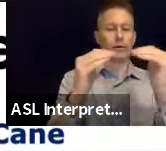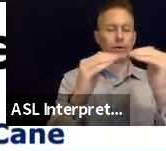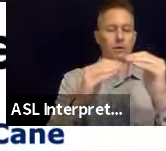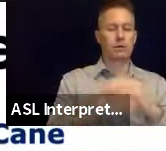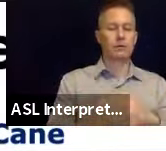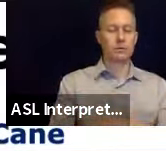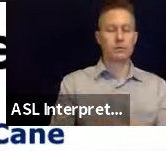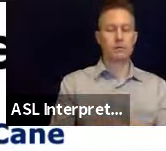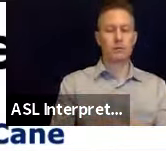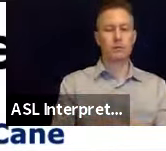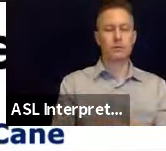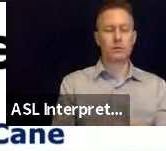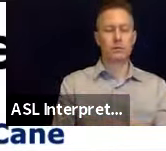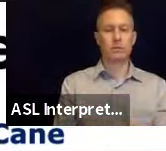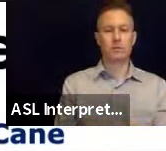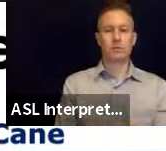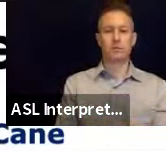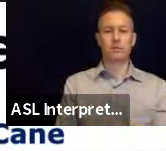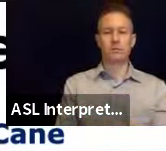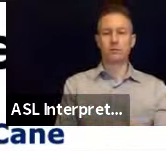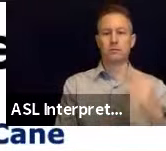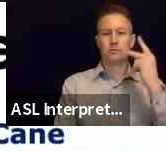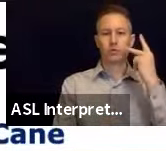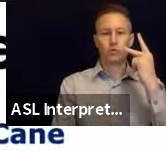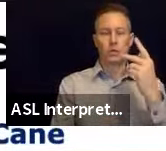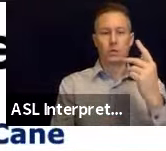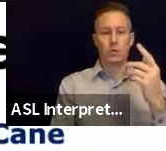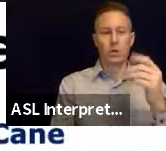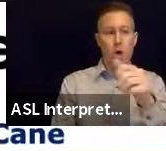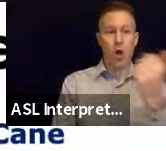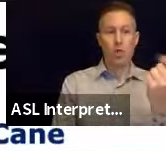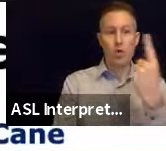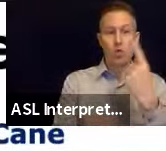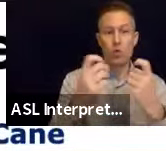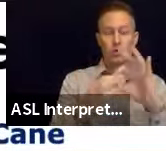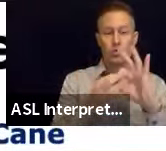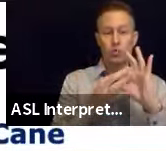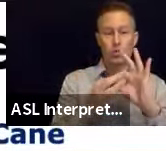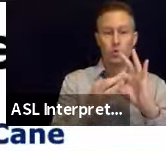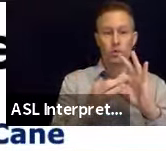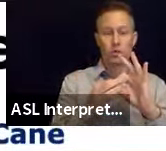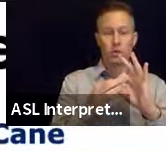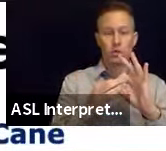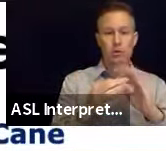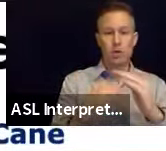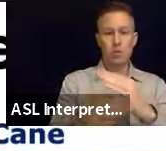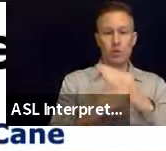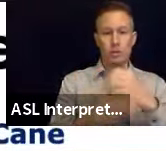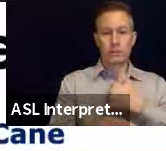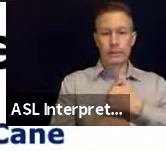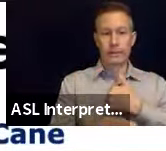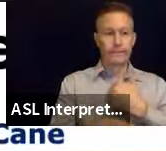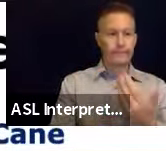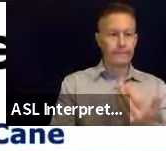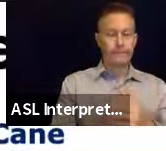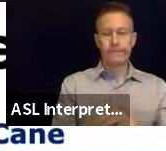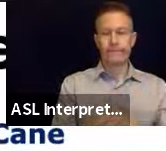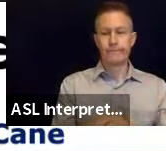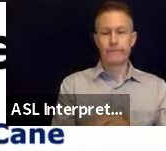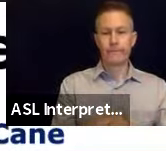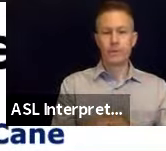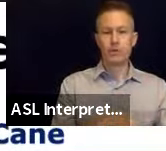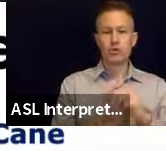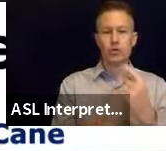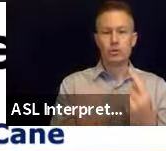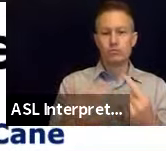earthquake. I see we did get some other questions kind of about self-protective action. Is there any that we should go